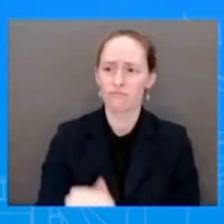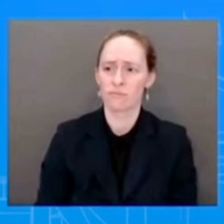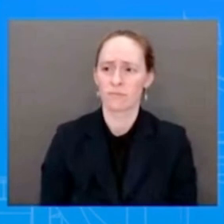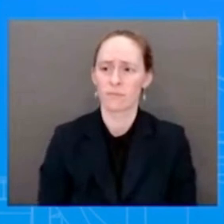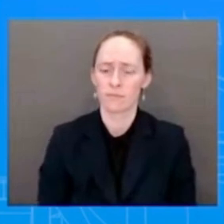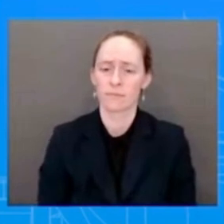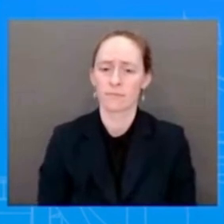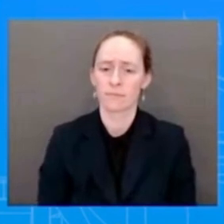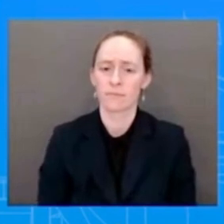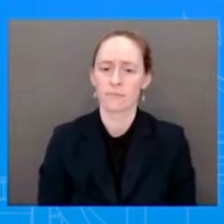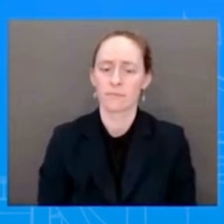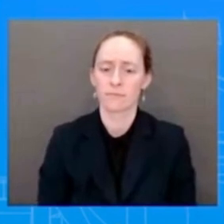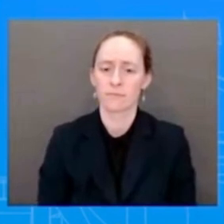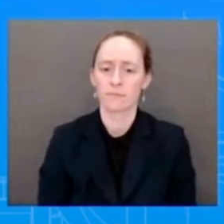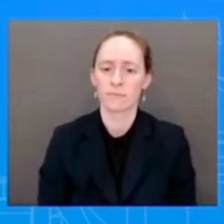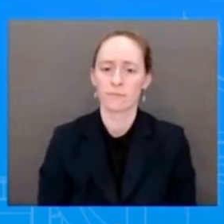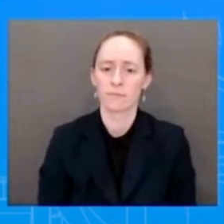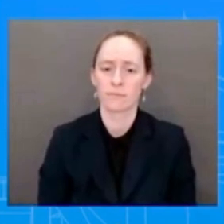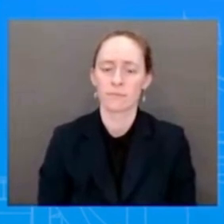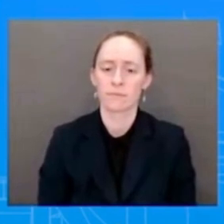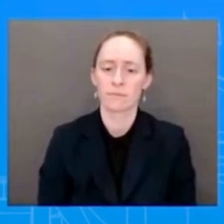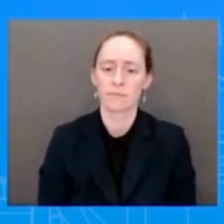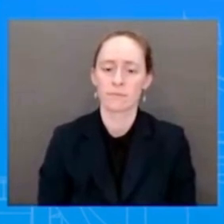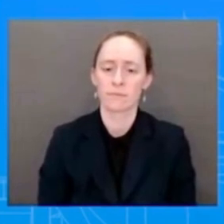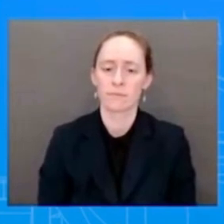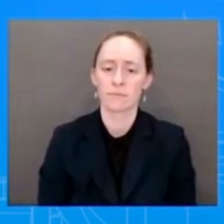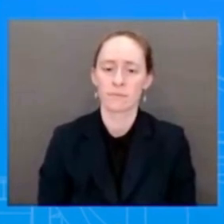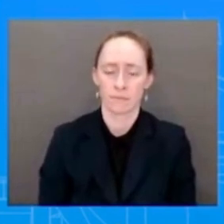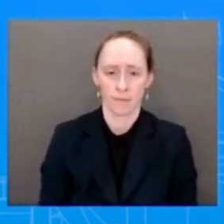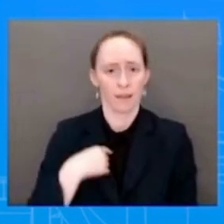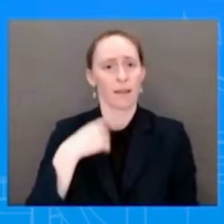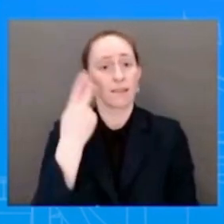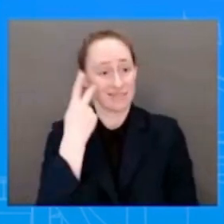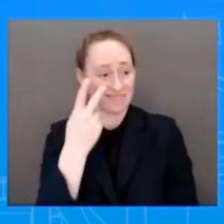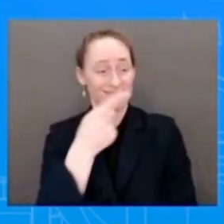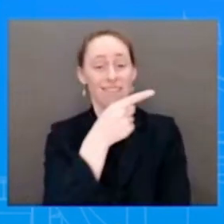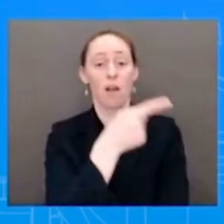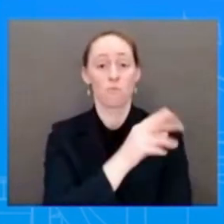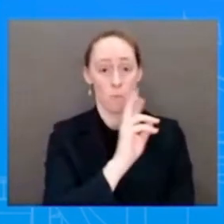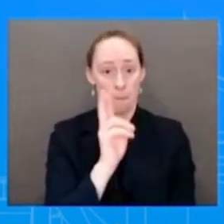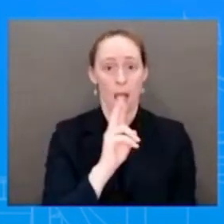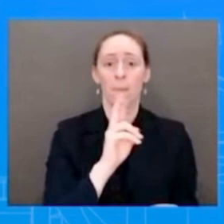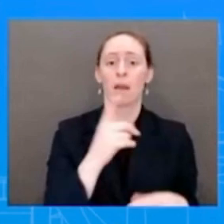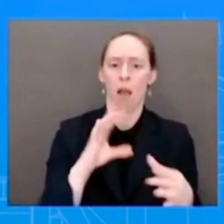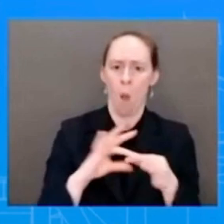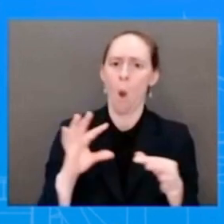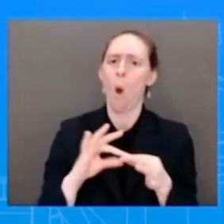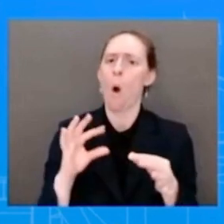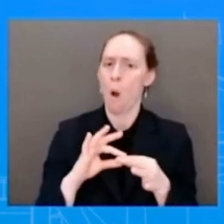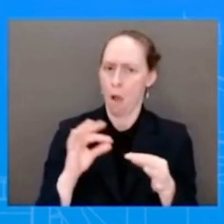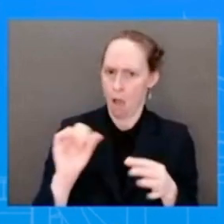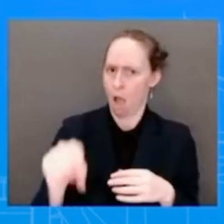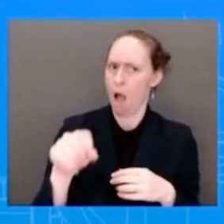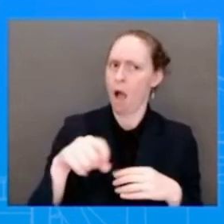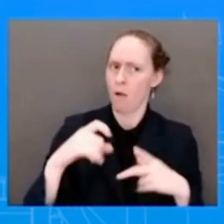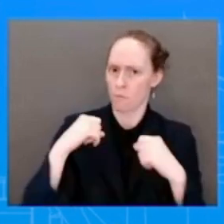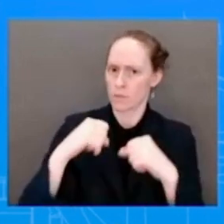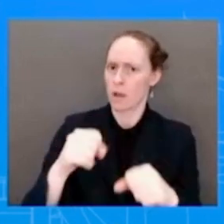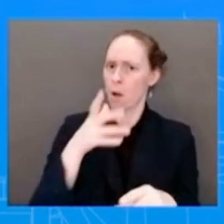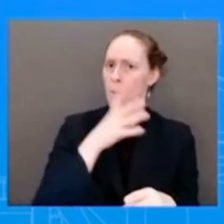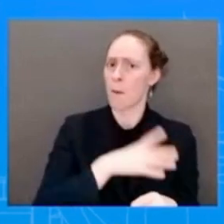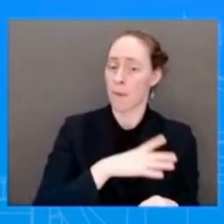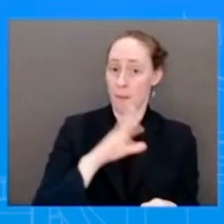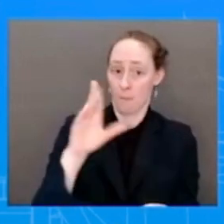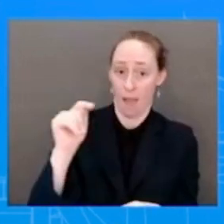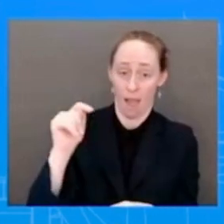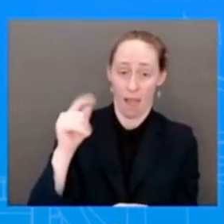think it's really important to look at their voting record. Many who are talking about protecting women's access to health care are actually voting quite differently. They